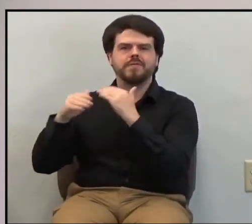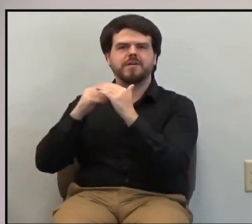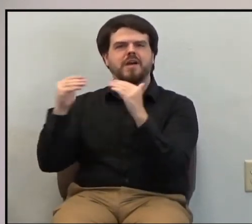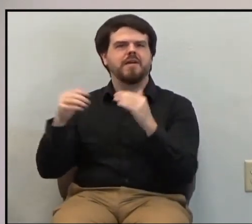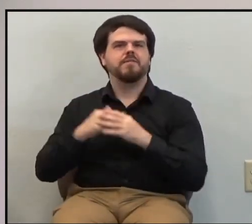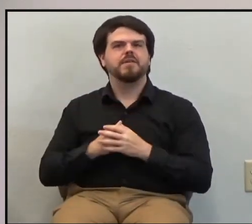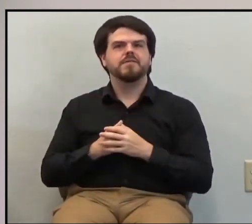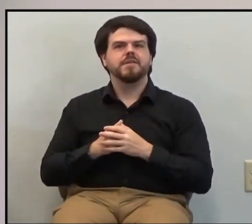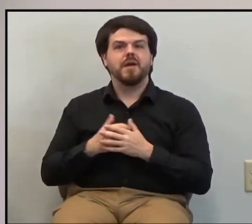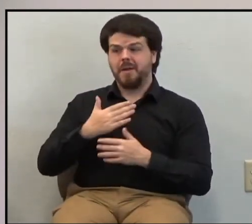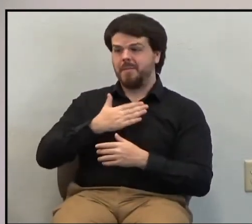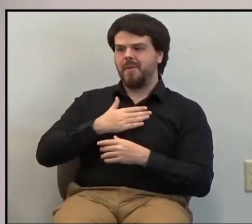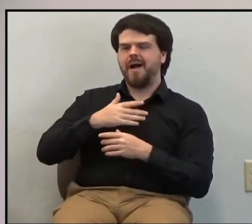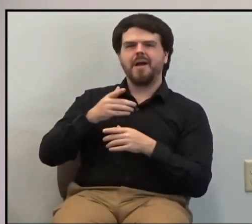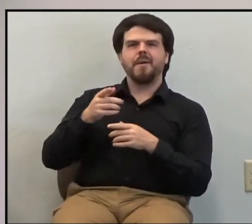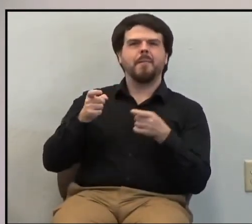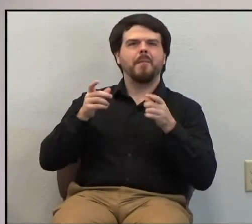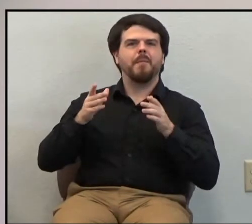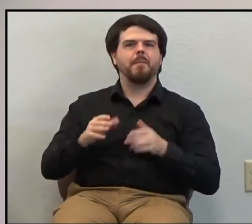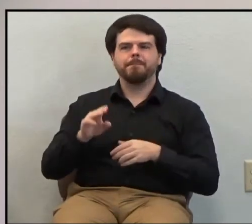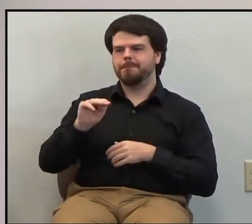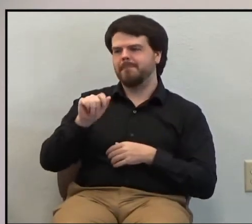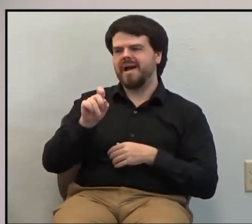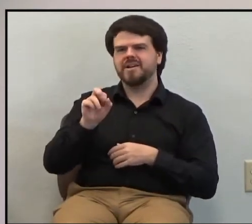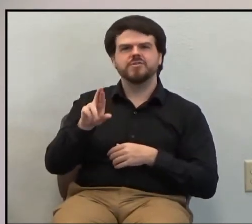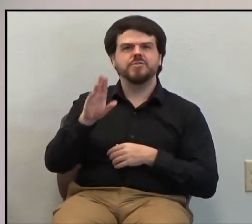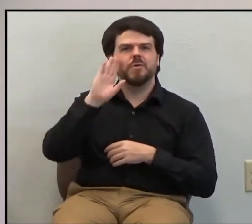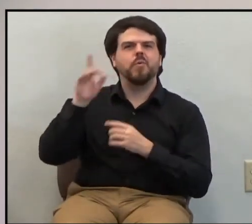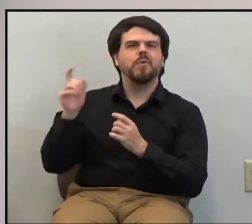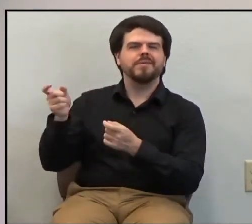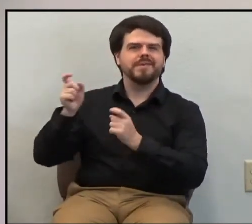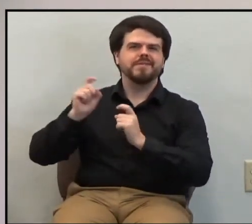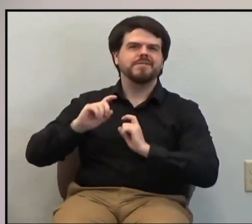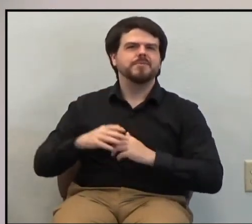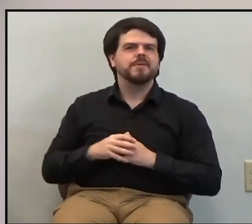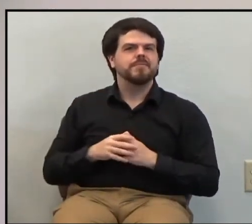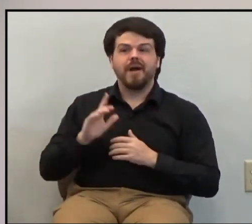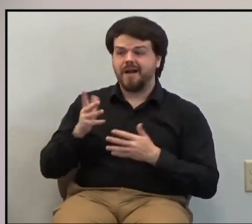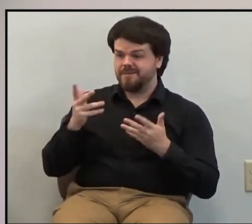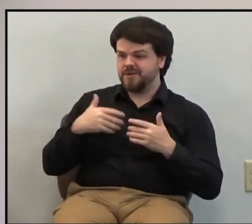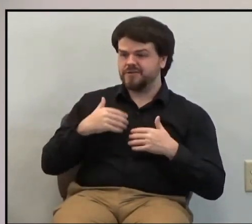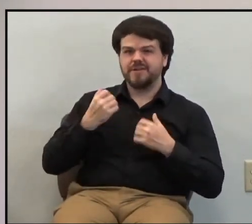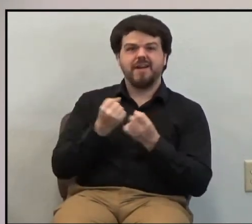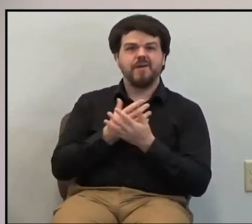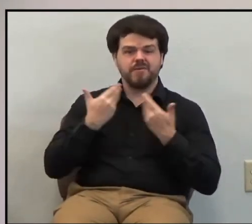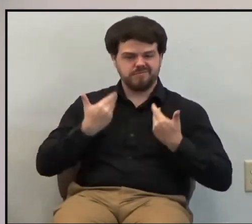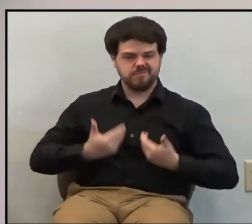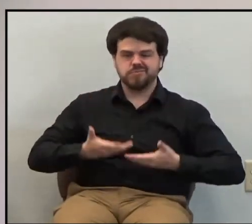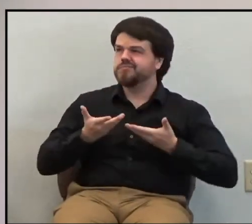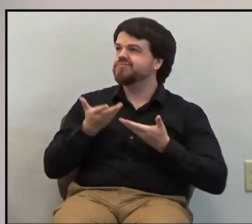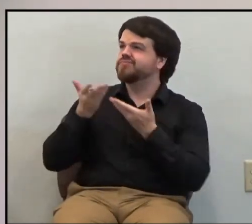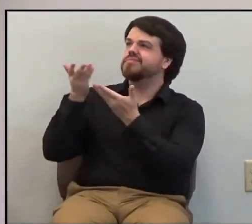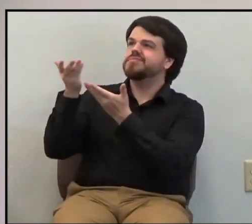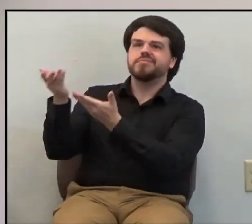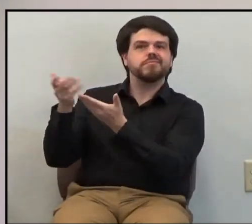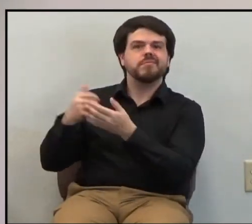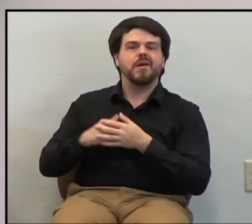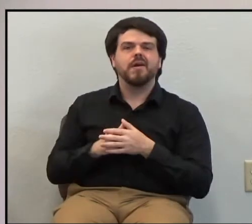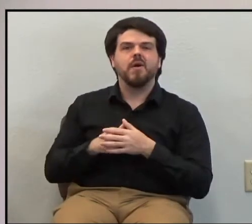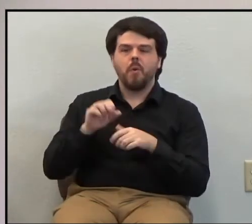faithful master Jesus Christ will award to me. I have entrusted these things to him, working hard